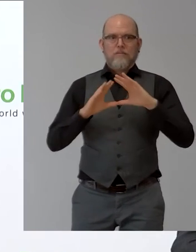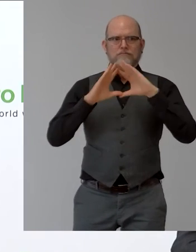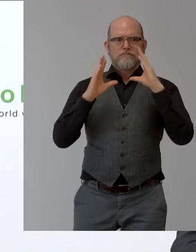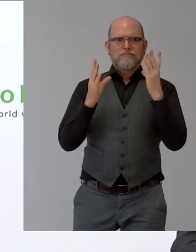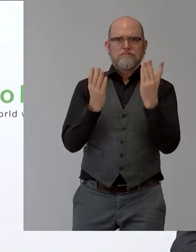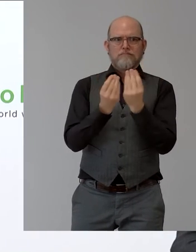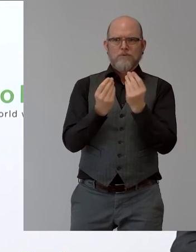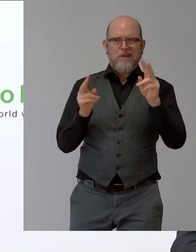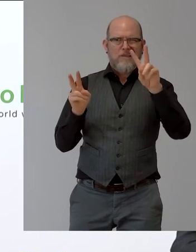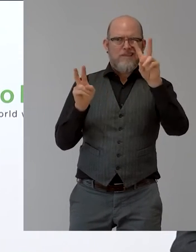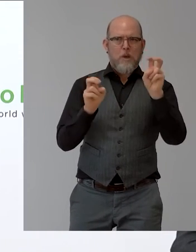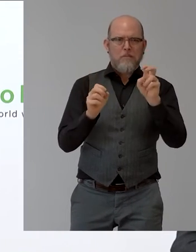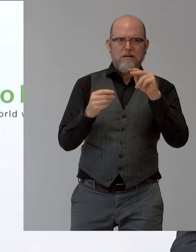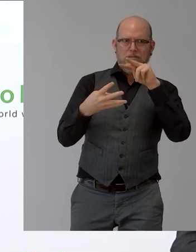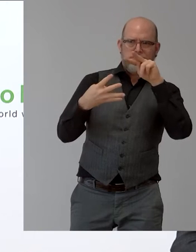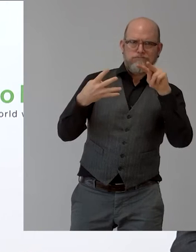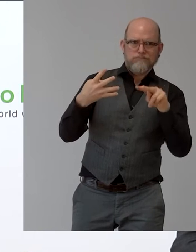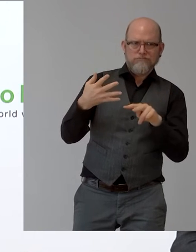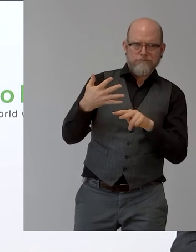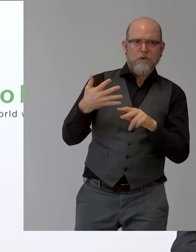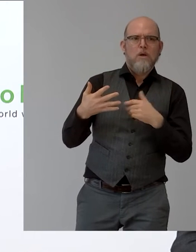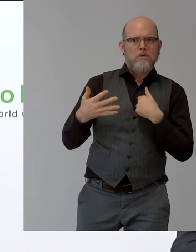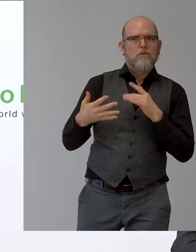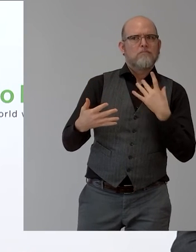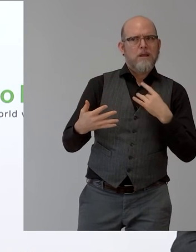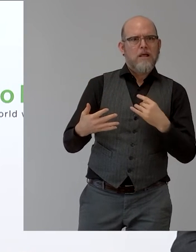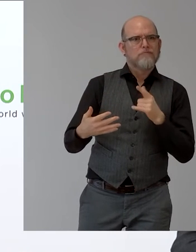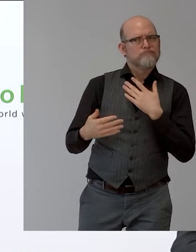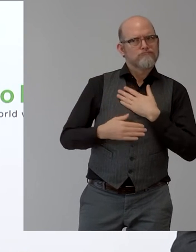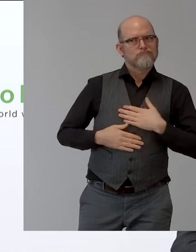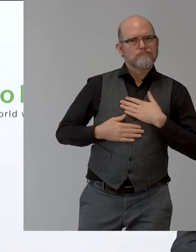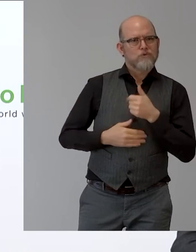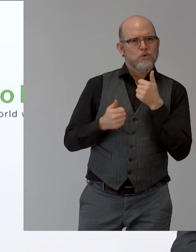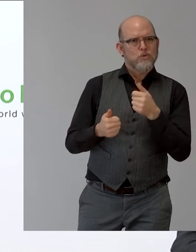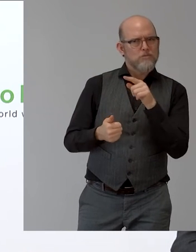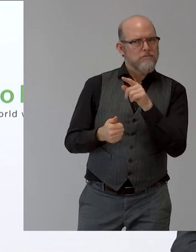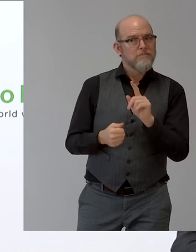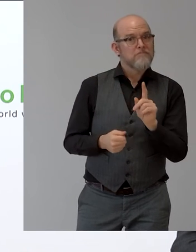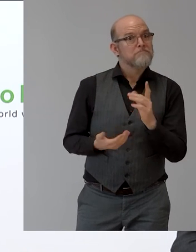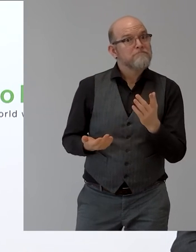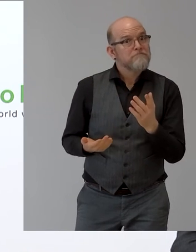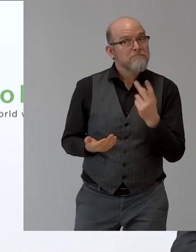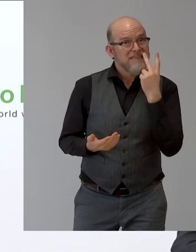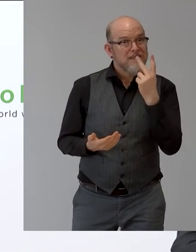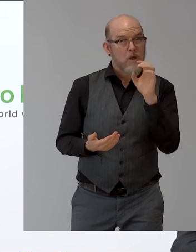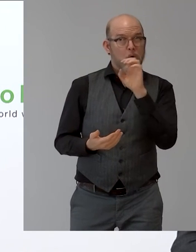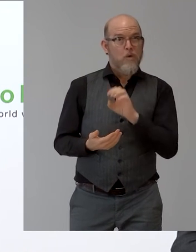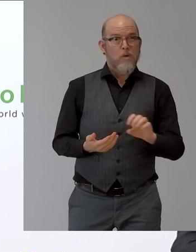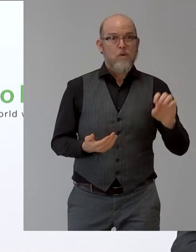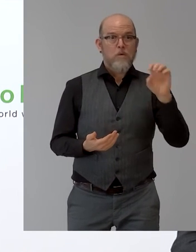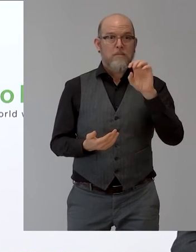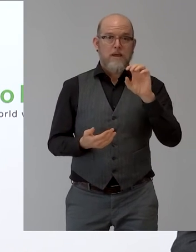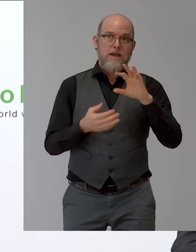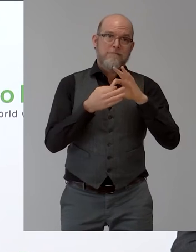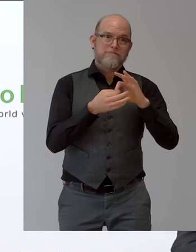I like it much, because in the wake of the European acts of